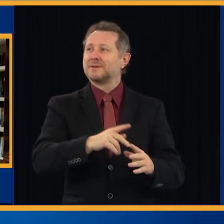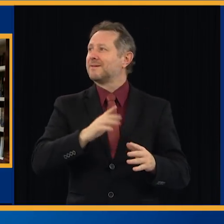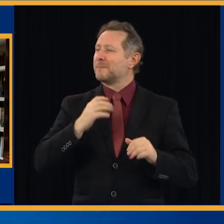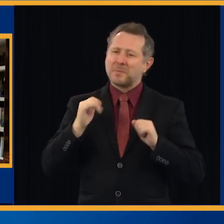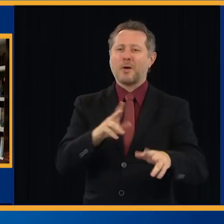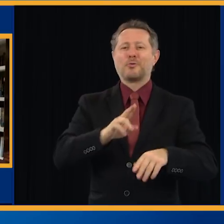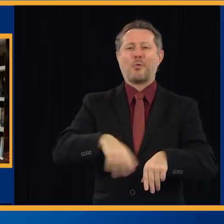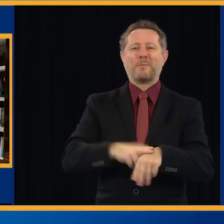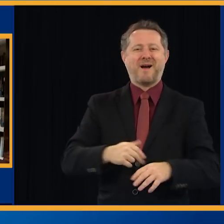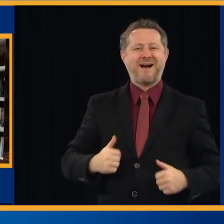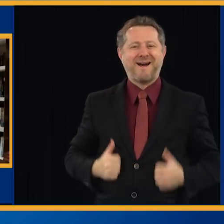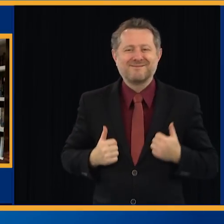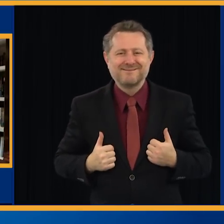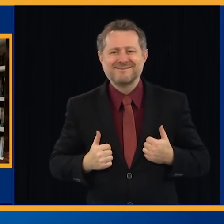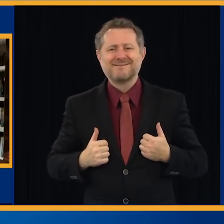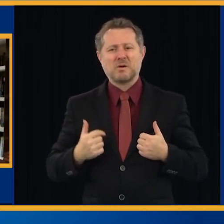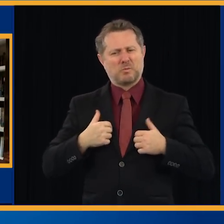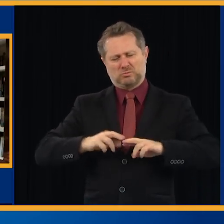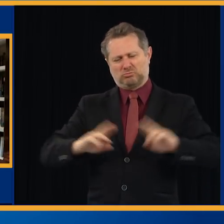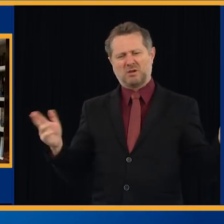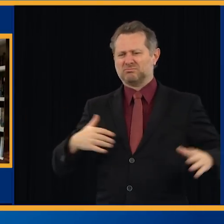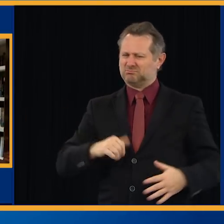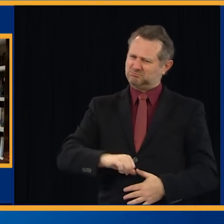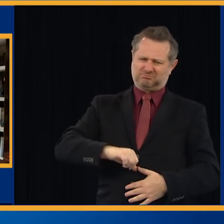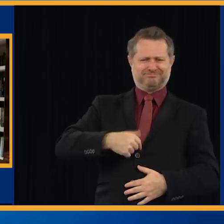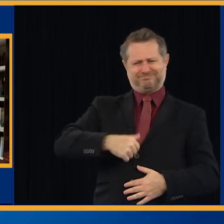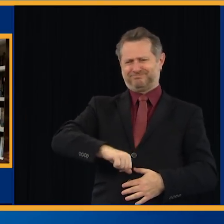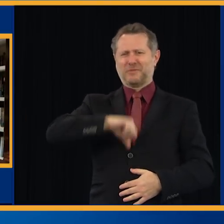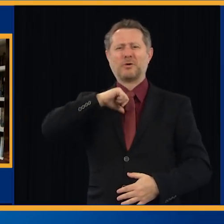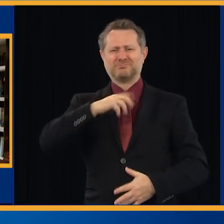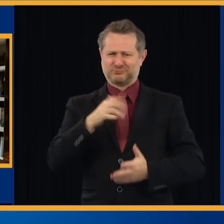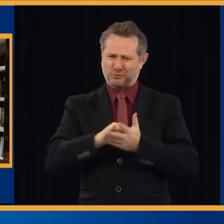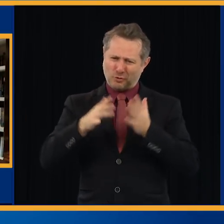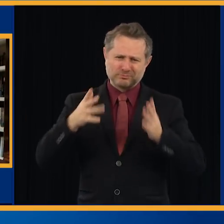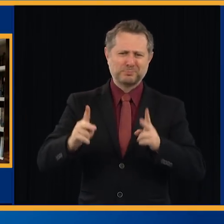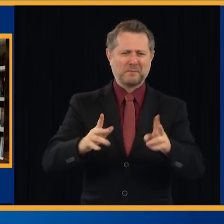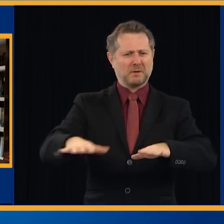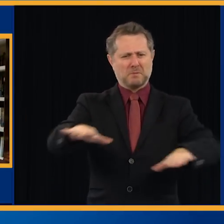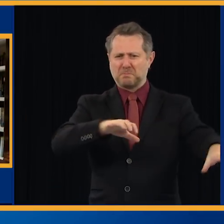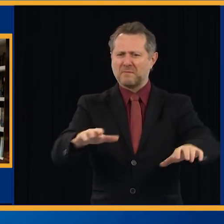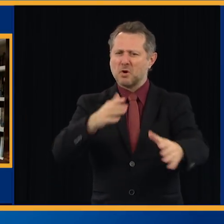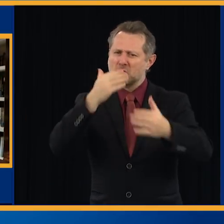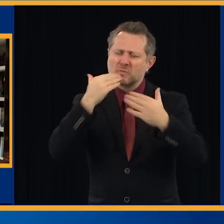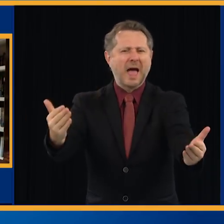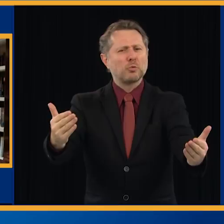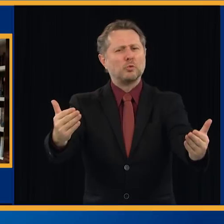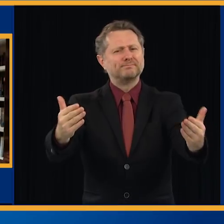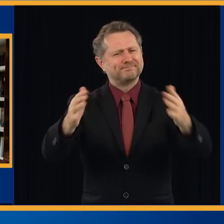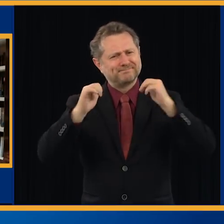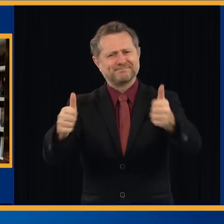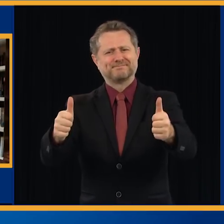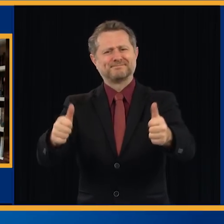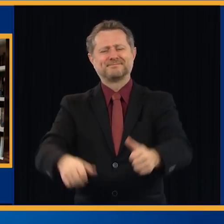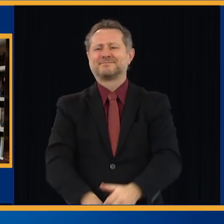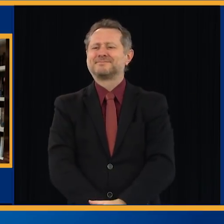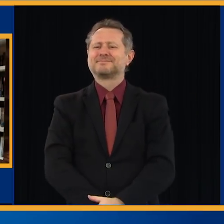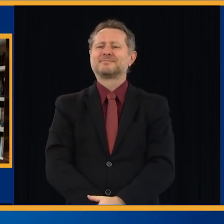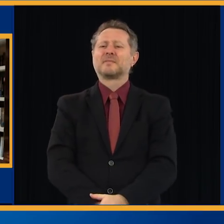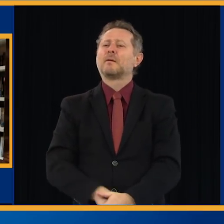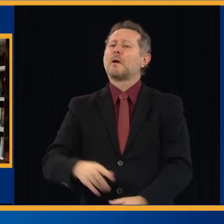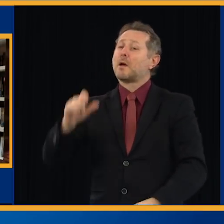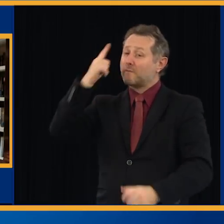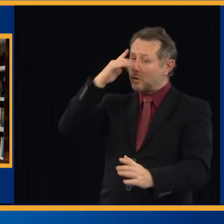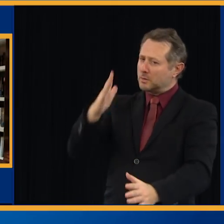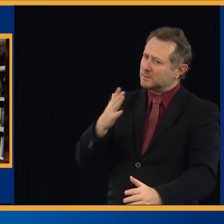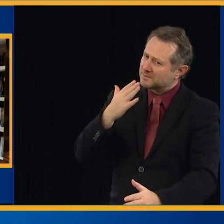citizens of this state are behaving. Thank you all. Thank you. Thank you very much. Thank you very much to Mayor